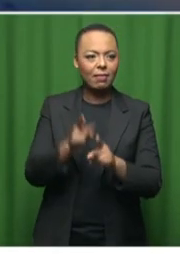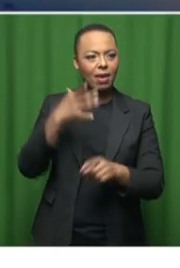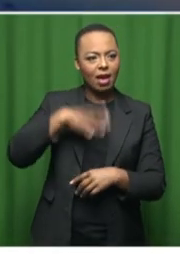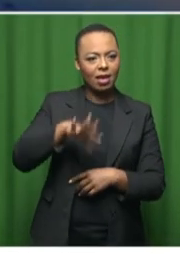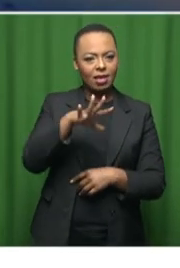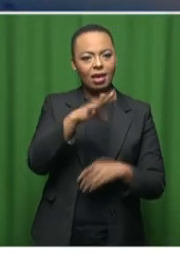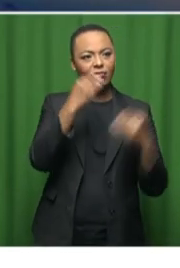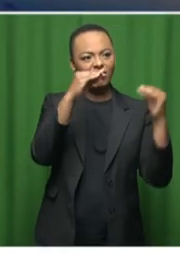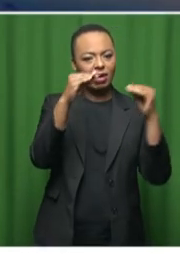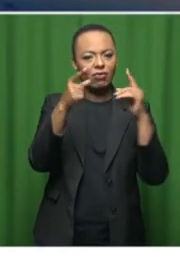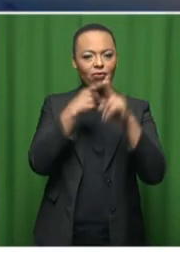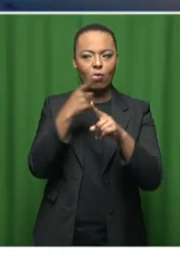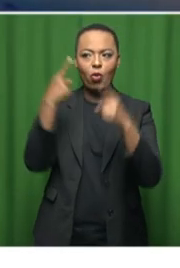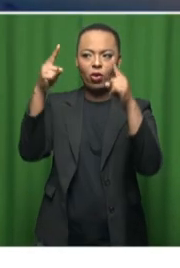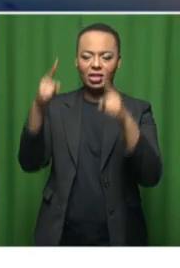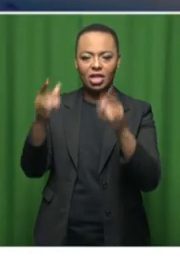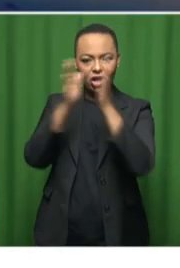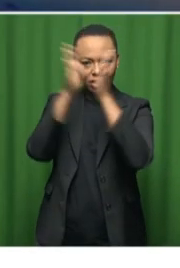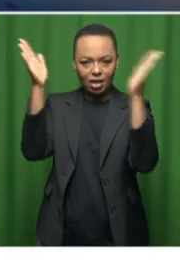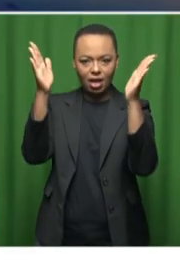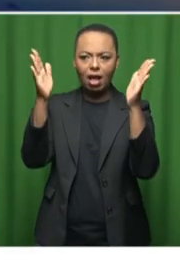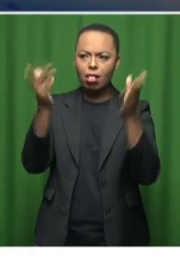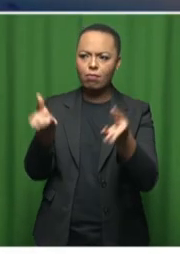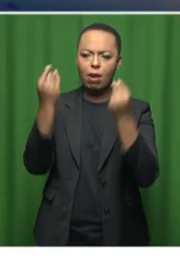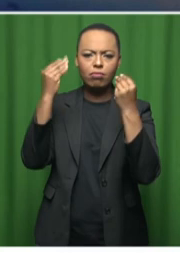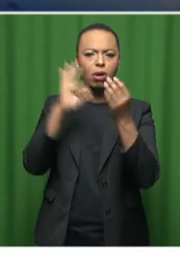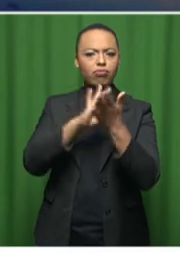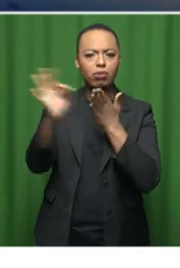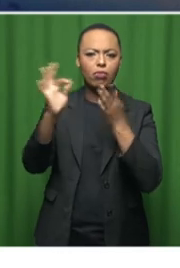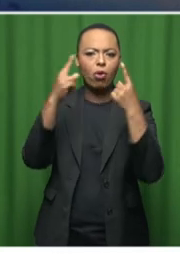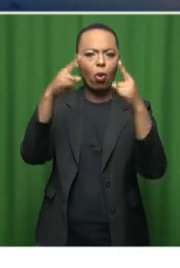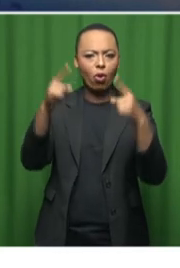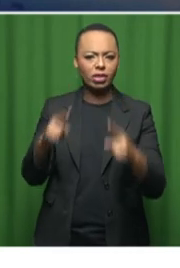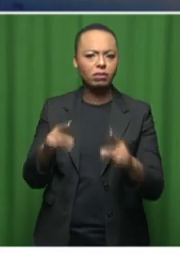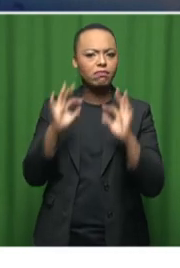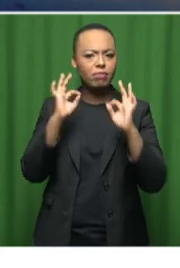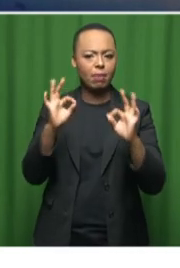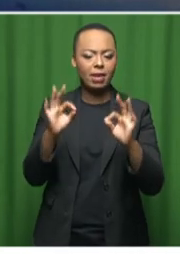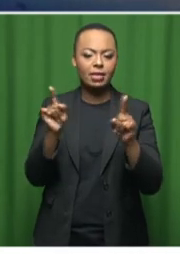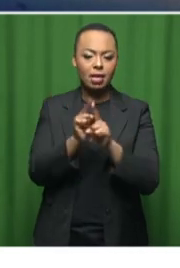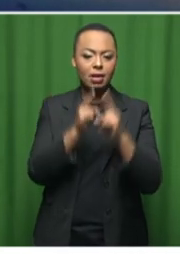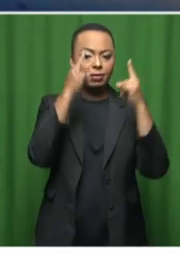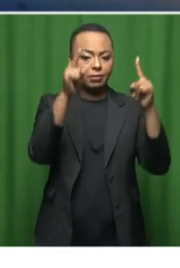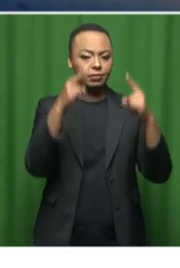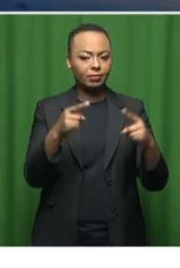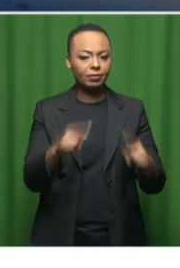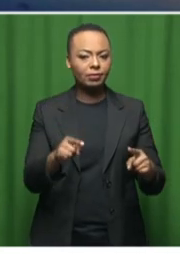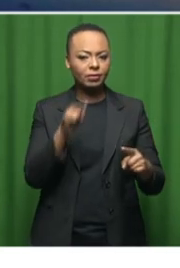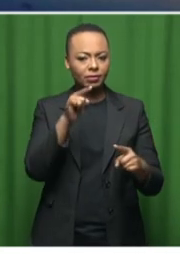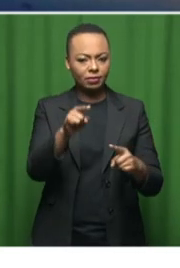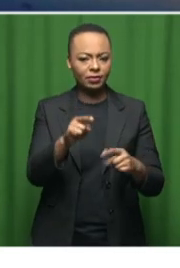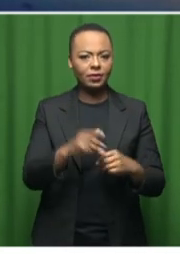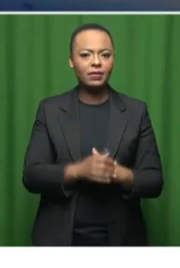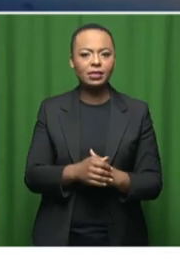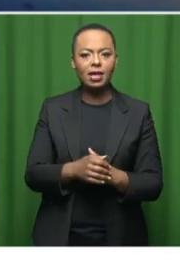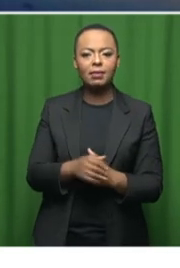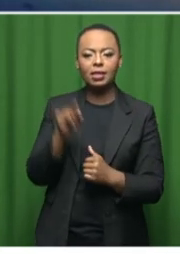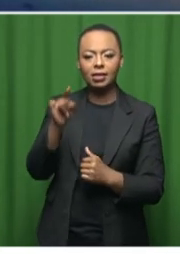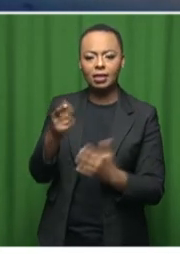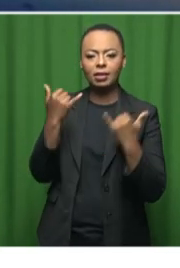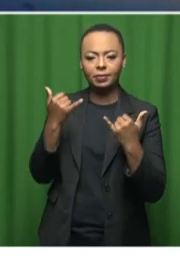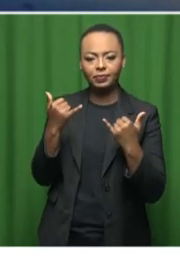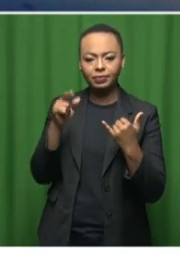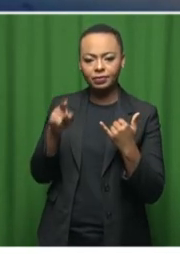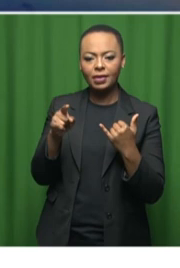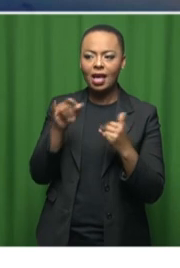by our Auditor General, and we're receiving clean audits. But also we get audited by the ICAIO, which is International Civil